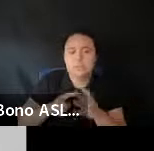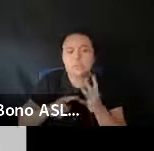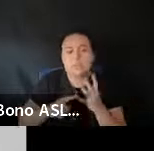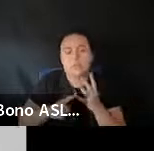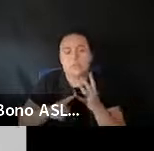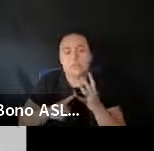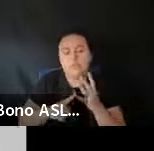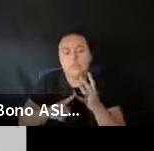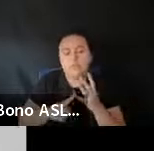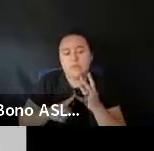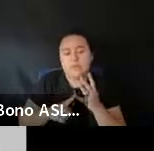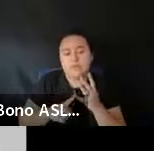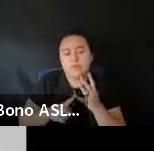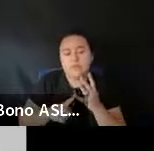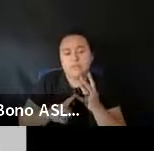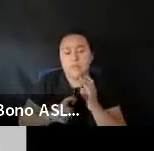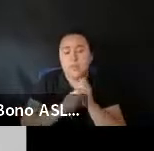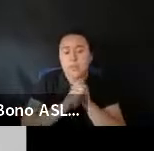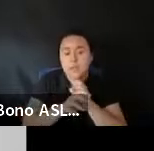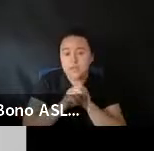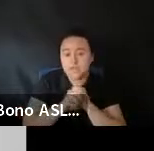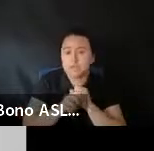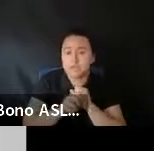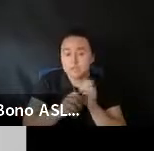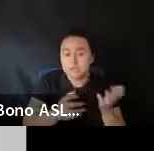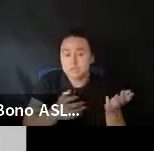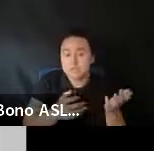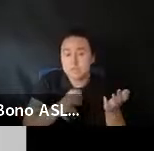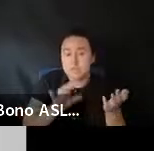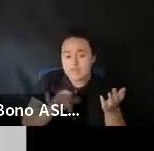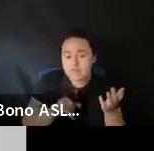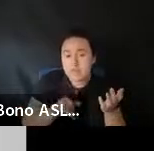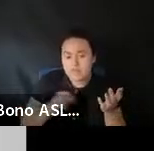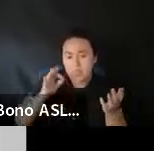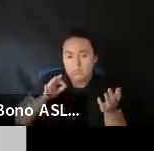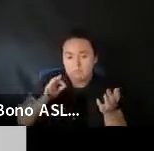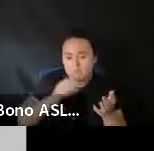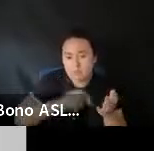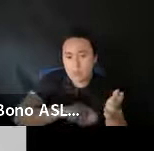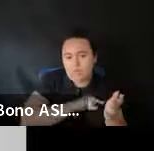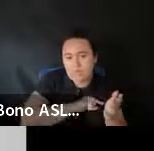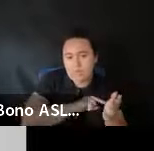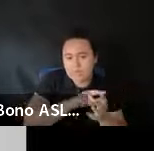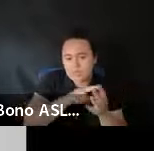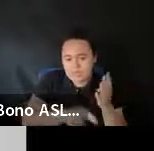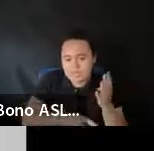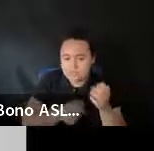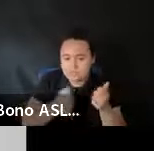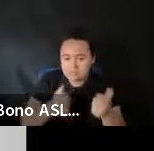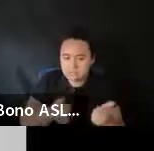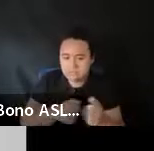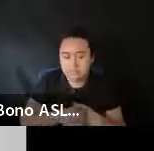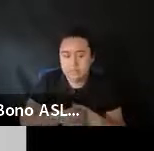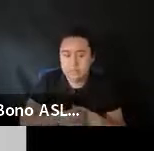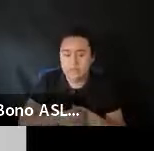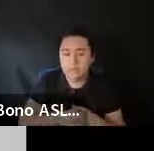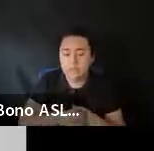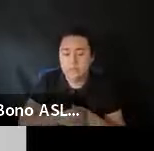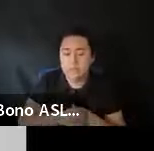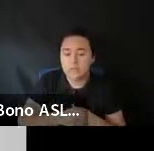Uh. Qualifies. And then. Commercial ads. Um. Also qualify. And I. I think that. You know.